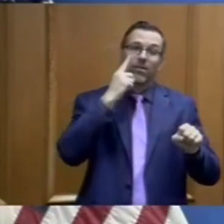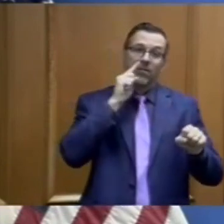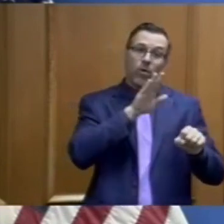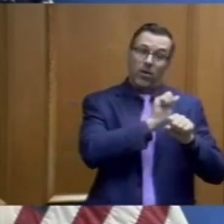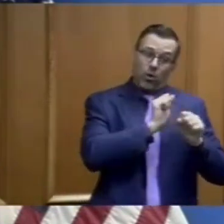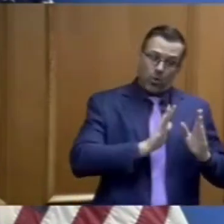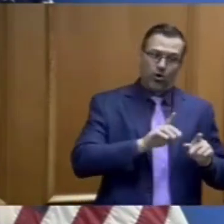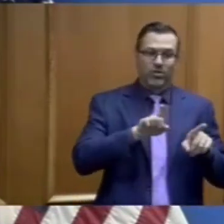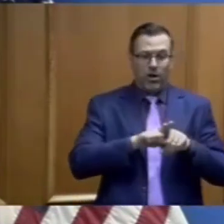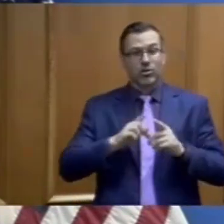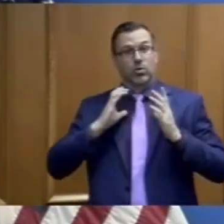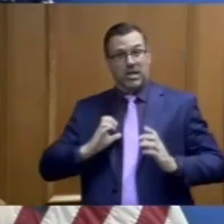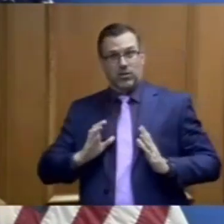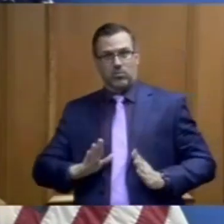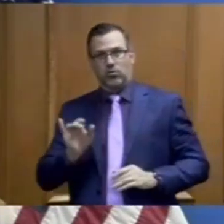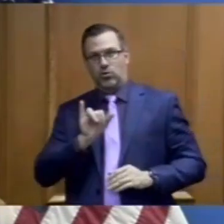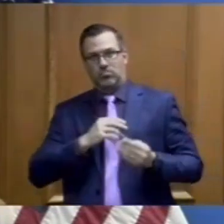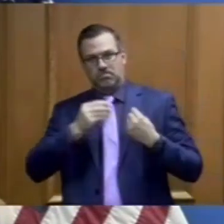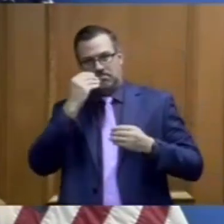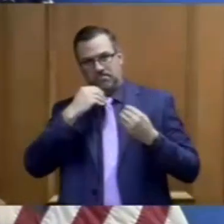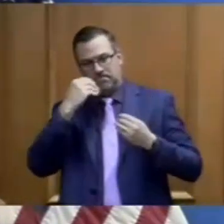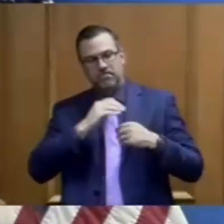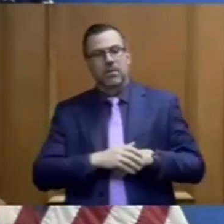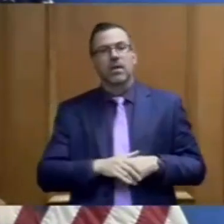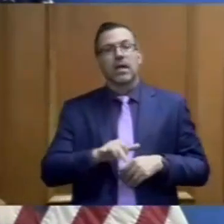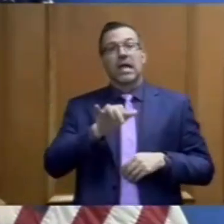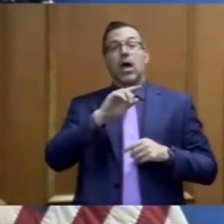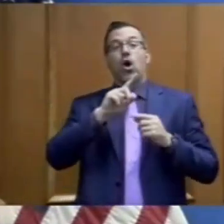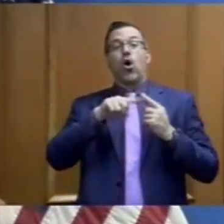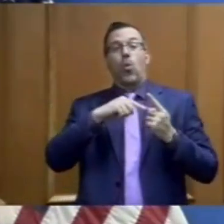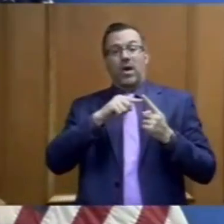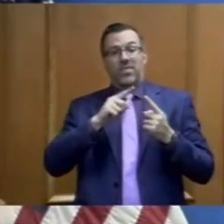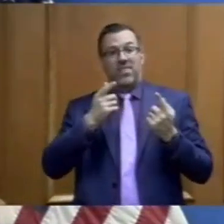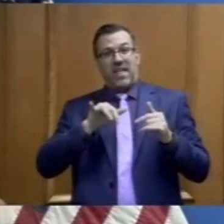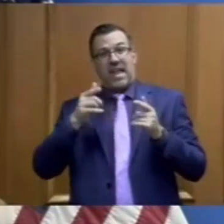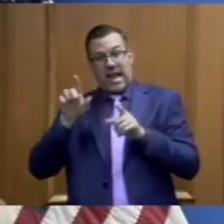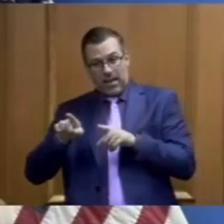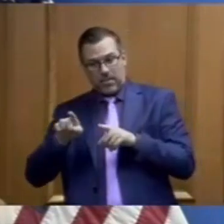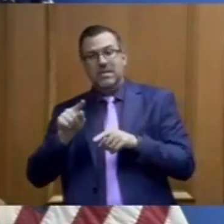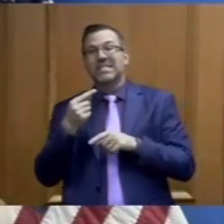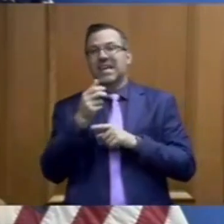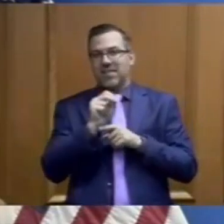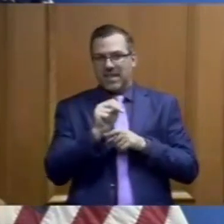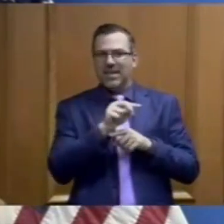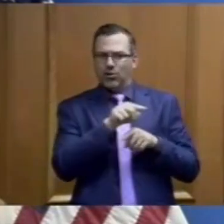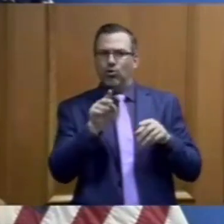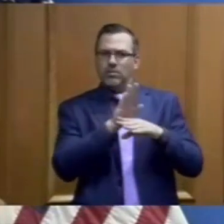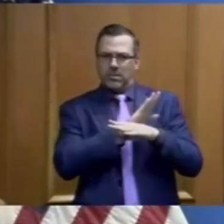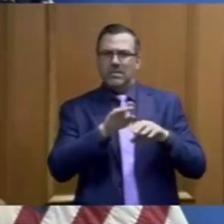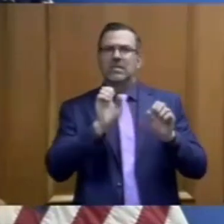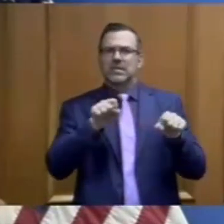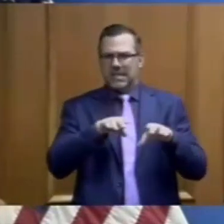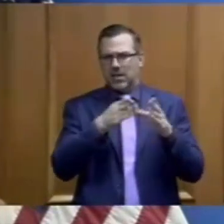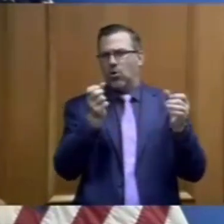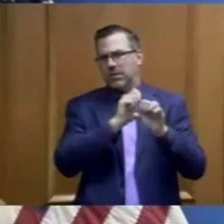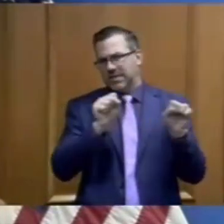then we believe that that will be the time when those businesses can open safely.